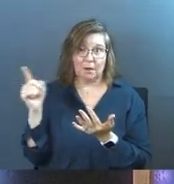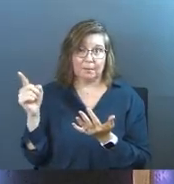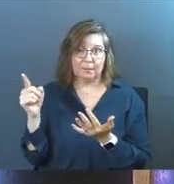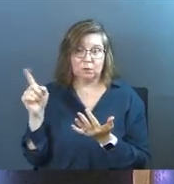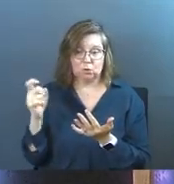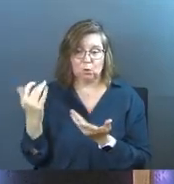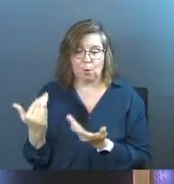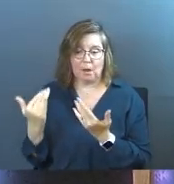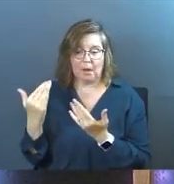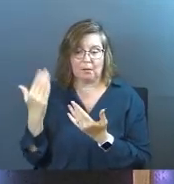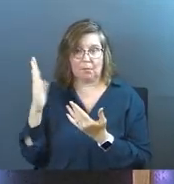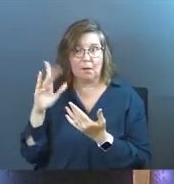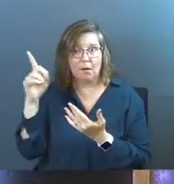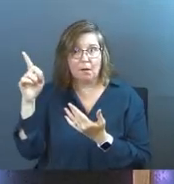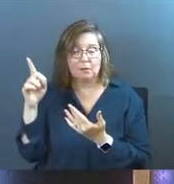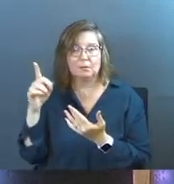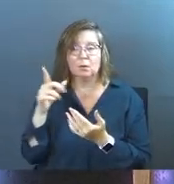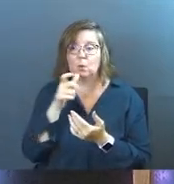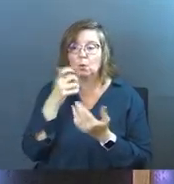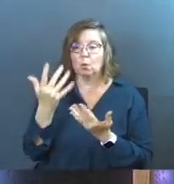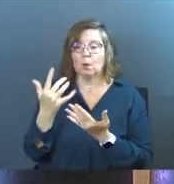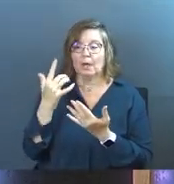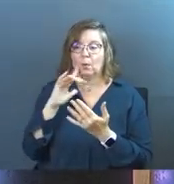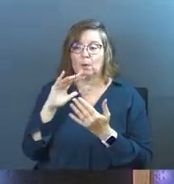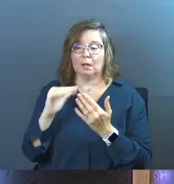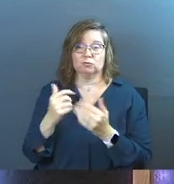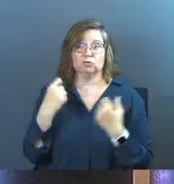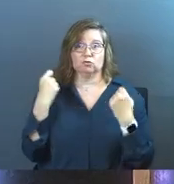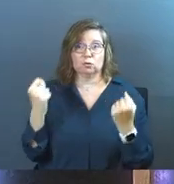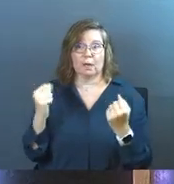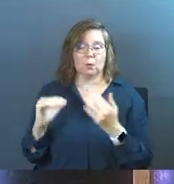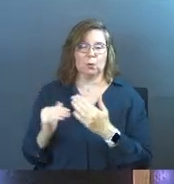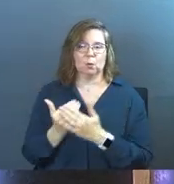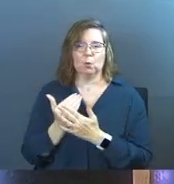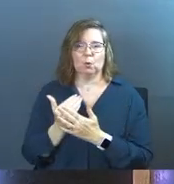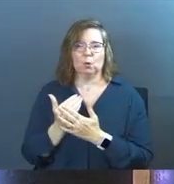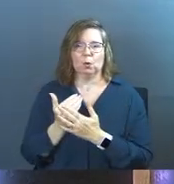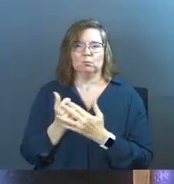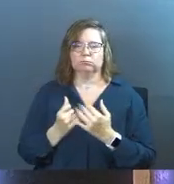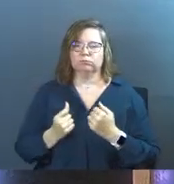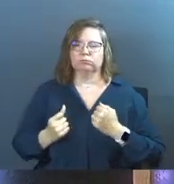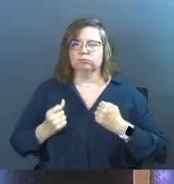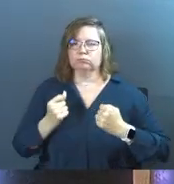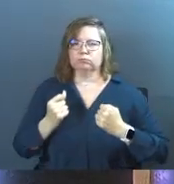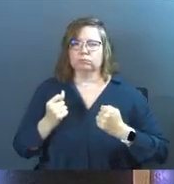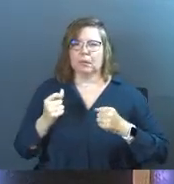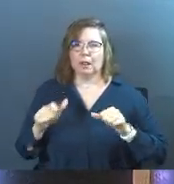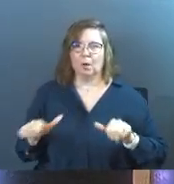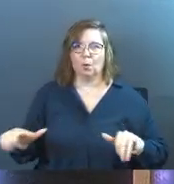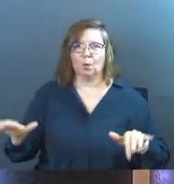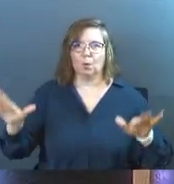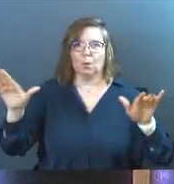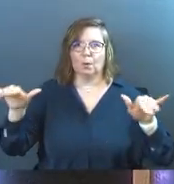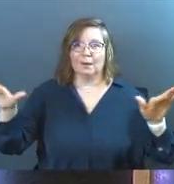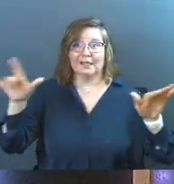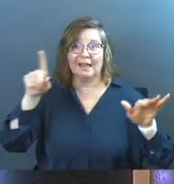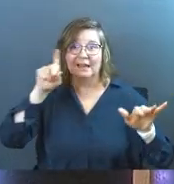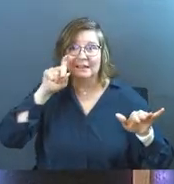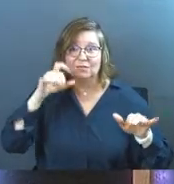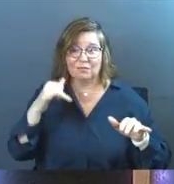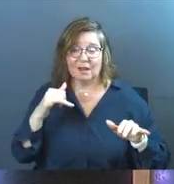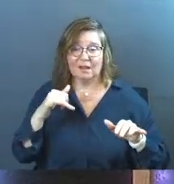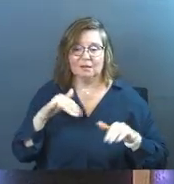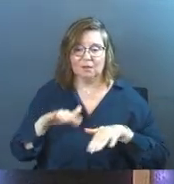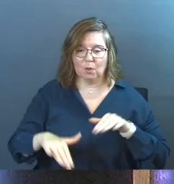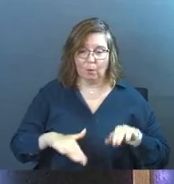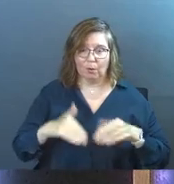you should wait on God. Those that wait on the Lord will renew their strength. They will mount up with wings like eagles, right? They